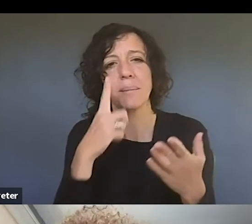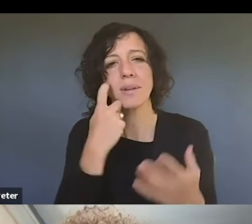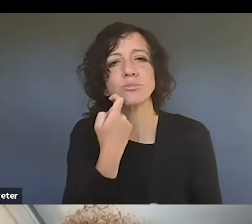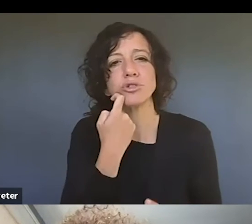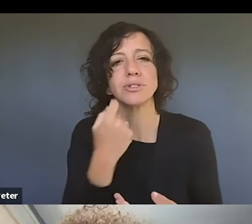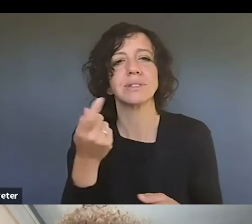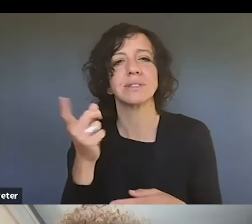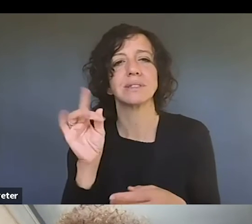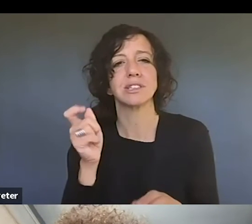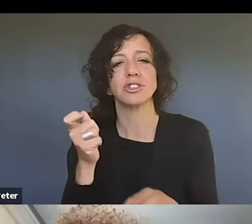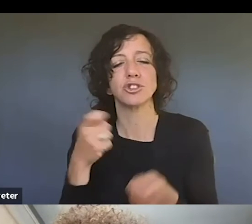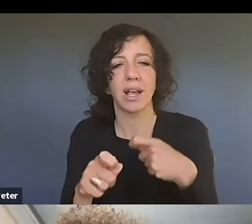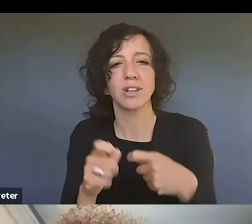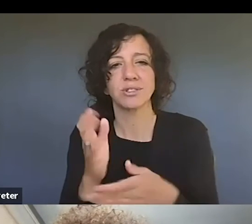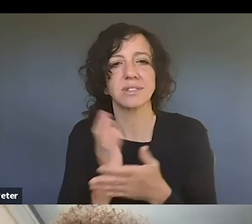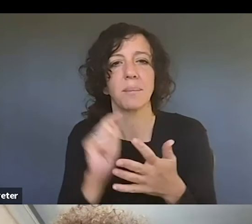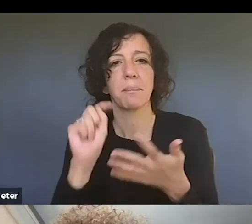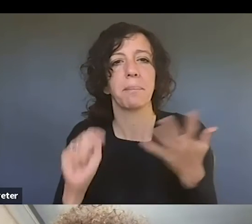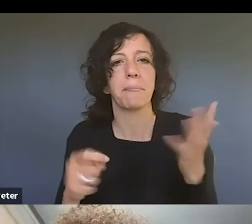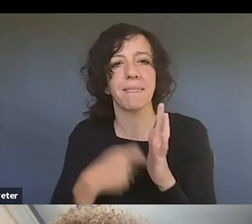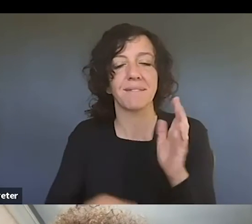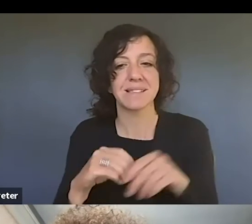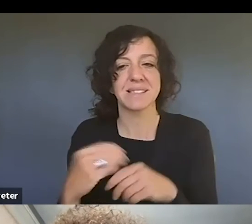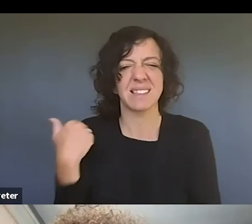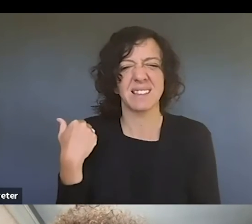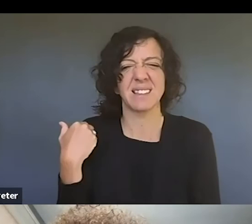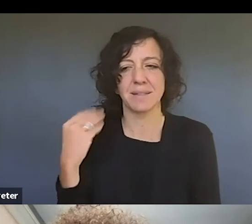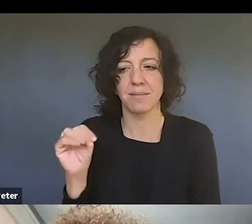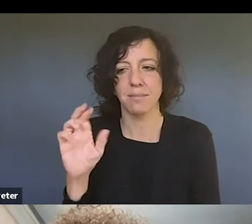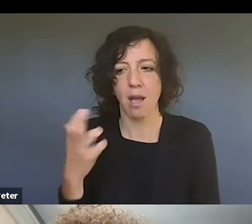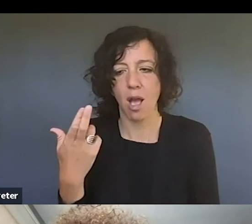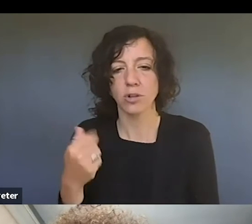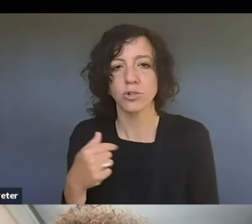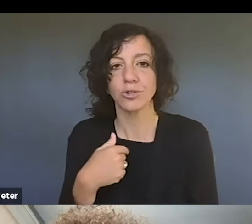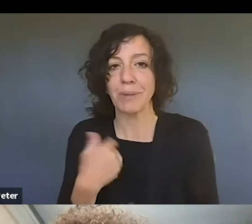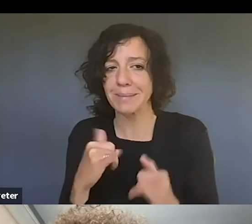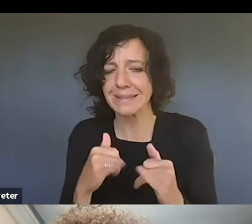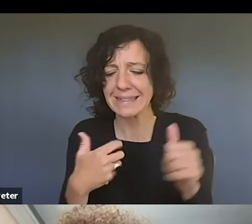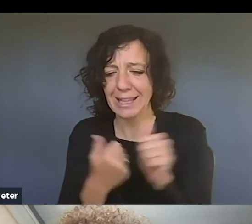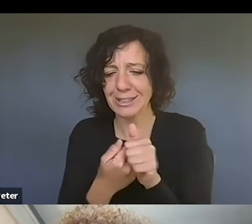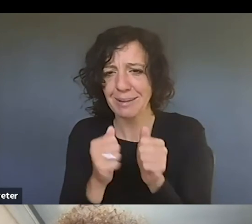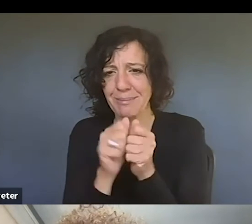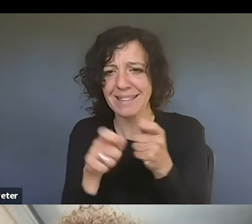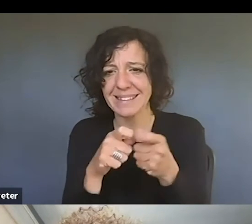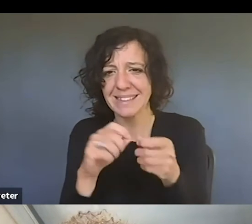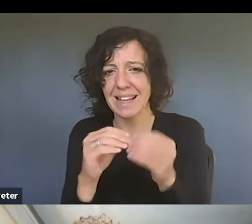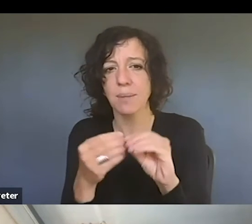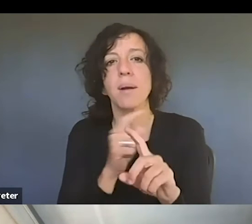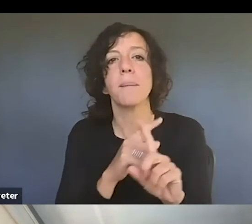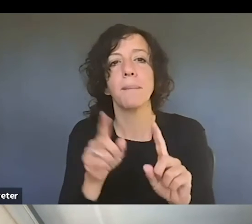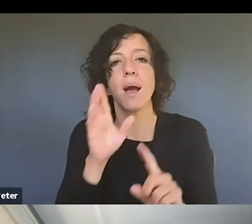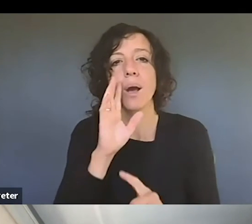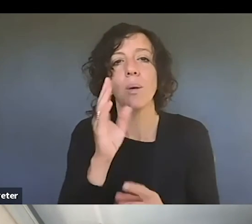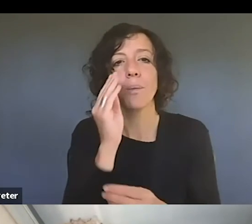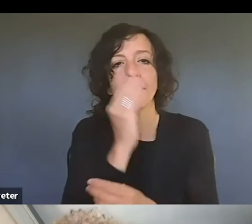a fee change in March. And so I'm still catching up with the exact numbers, but I'll, I'll, I will